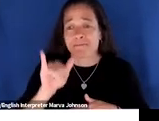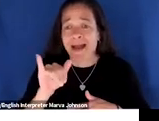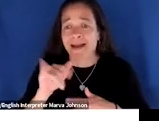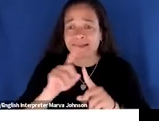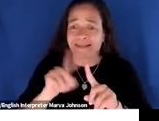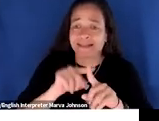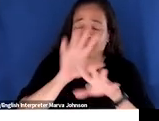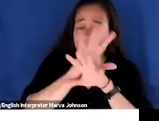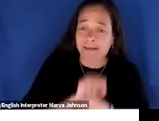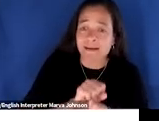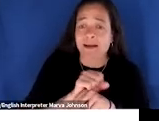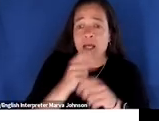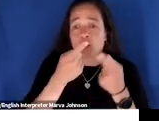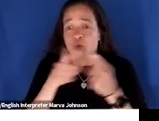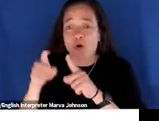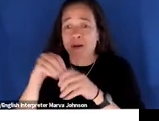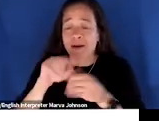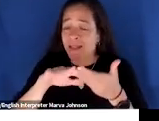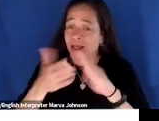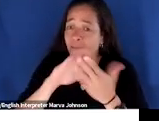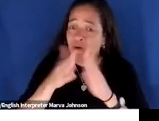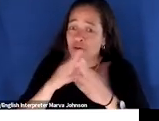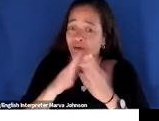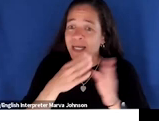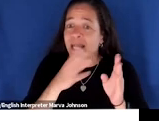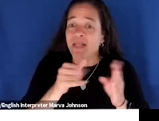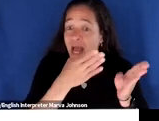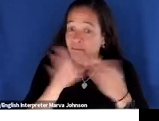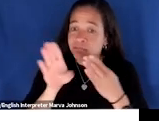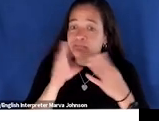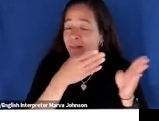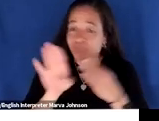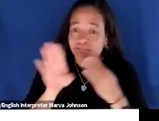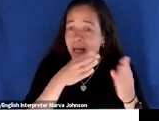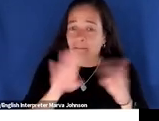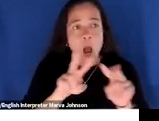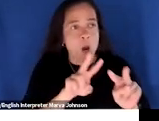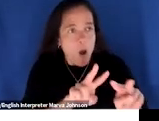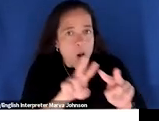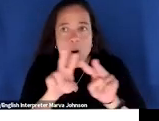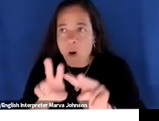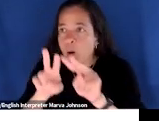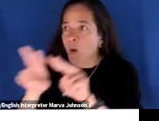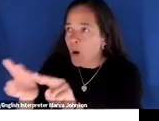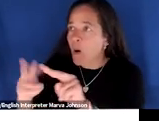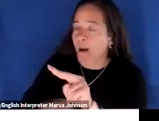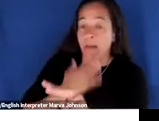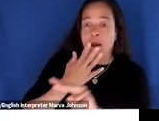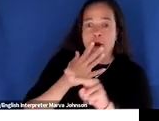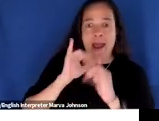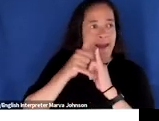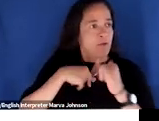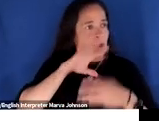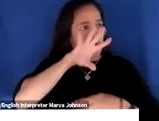initiatives that are starting to happen in our communities and to think about how you can incorporate some of this thinking into your own organization either